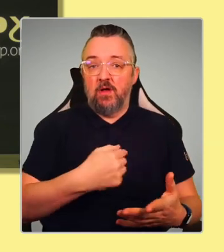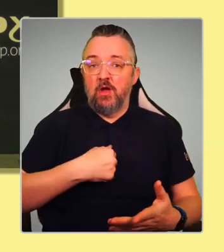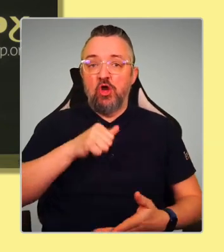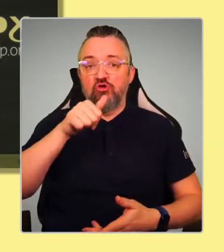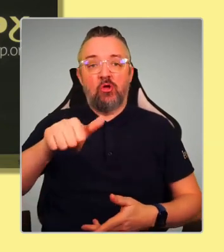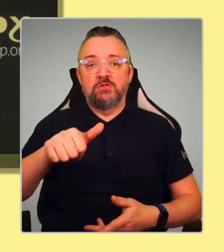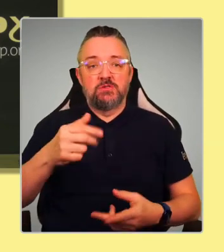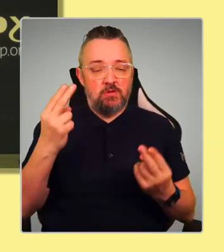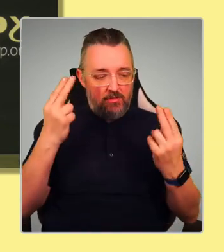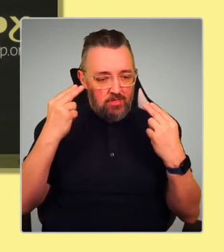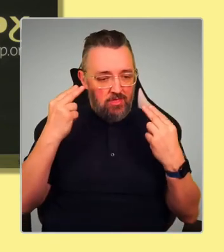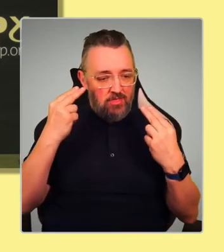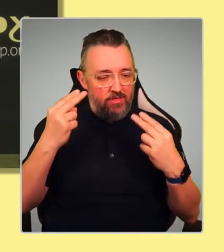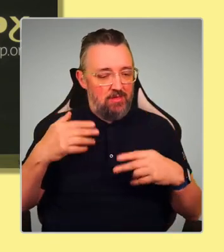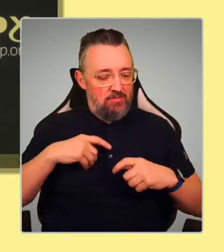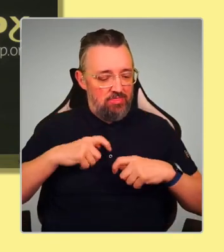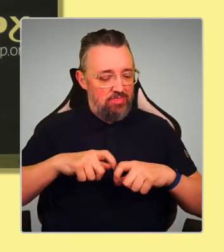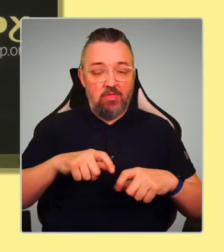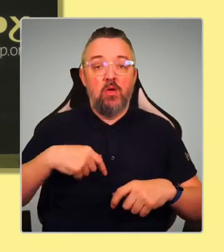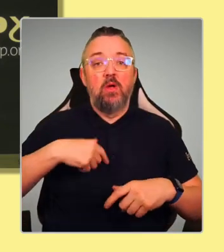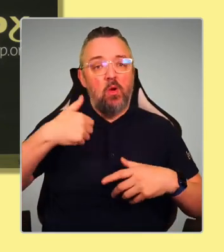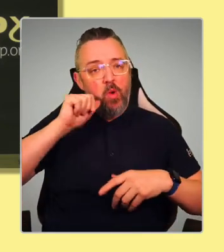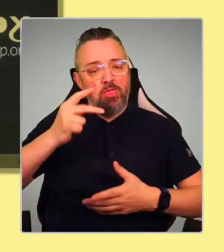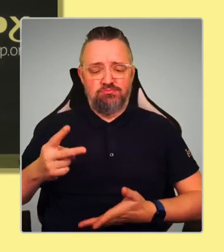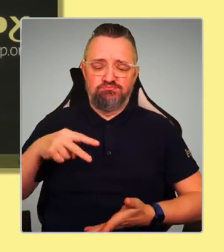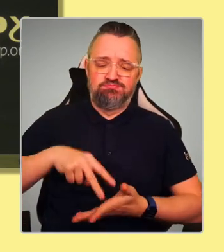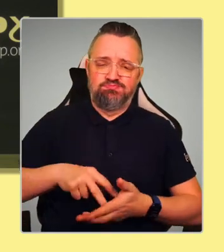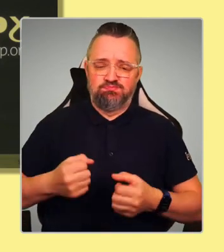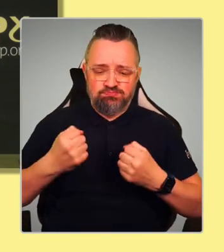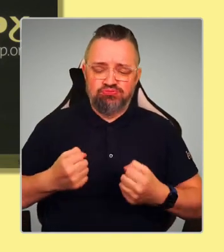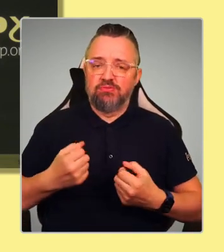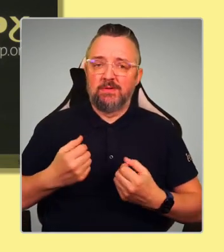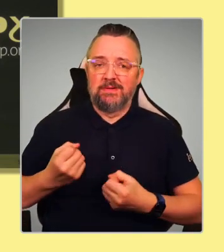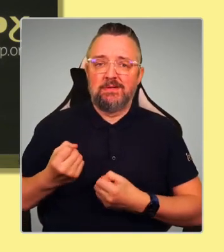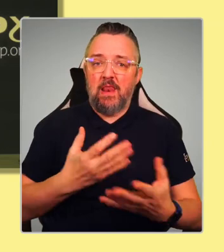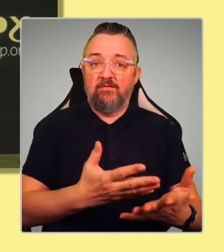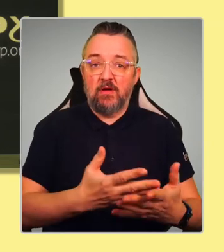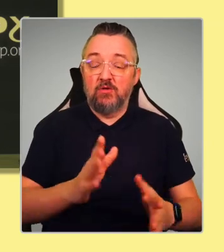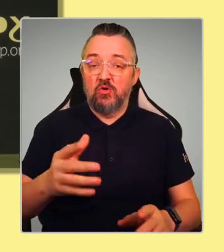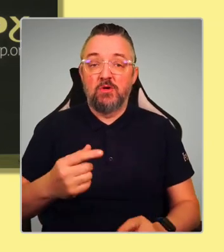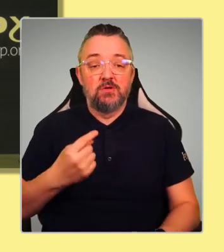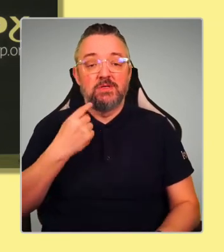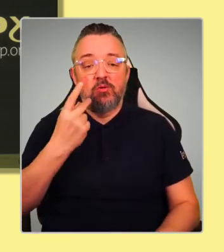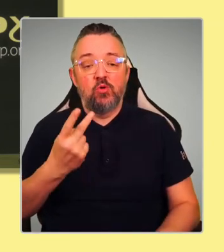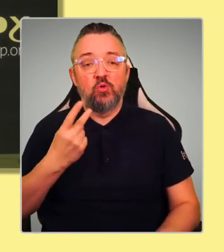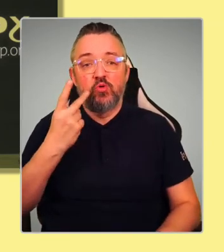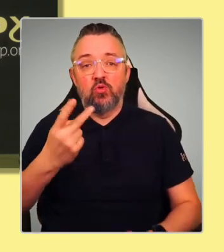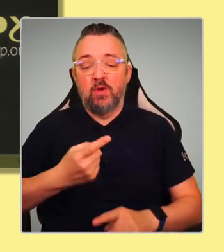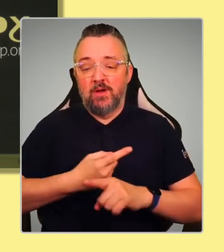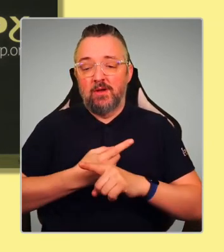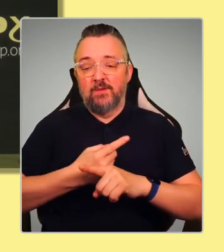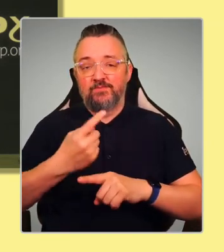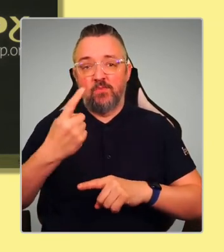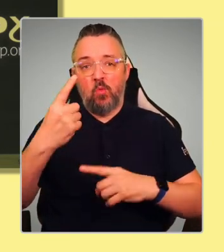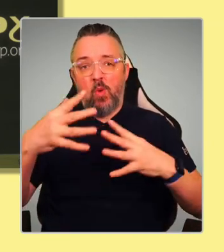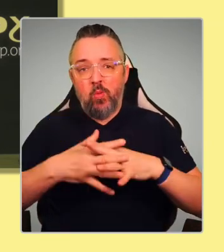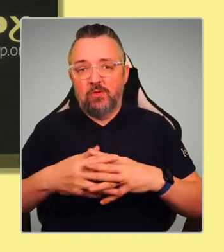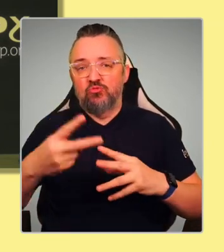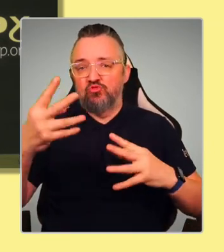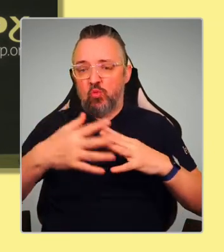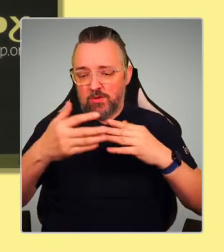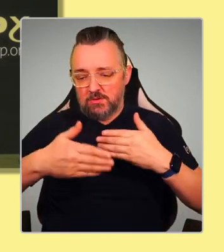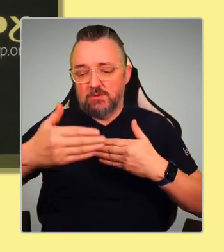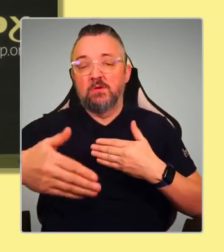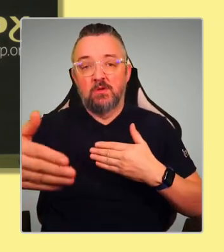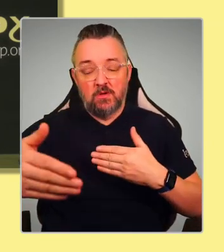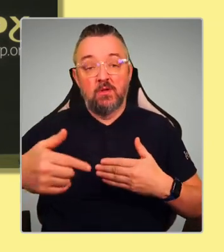over the next few days and weeks as this contest continues, the issues that we need to answer